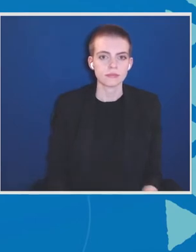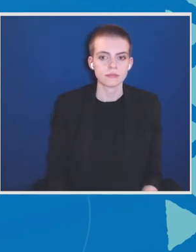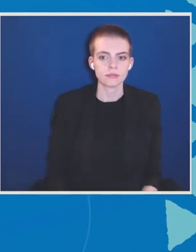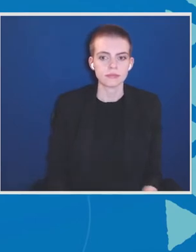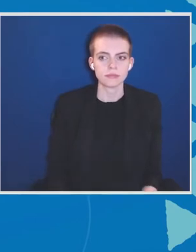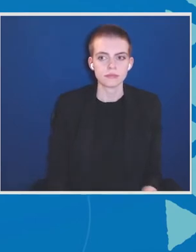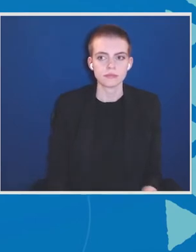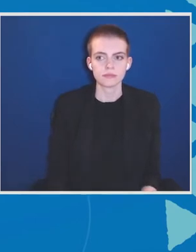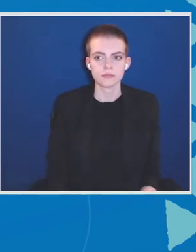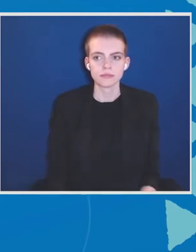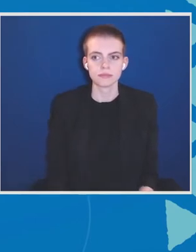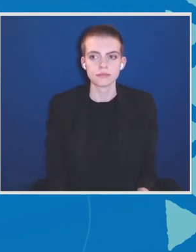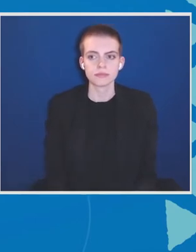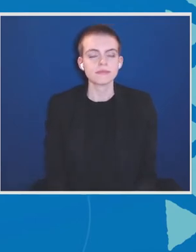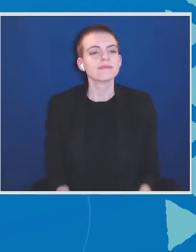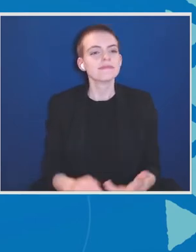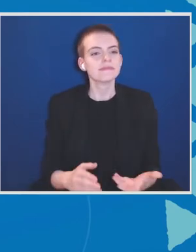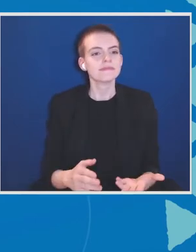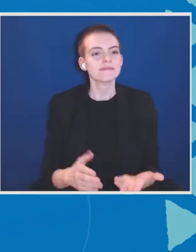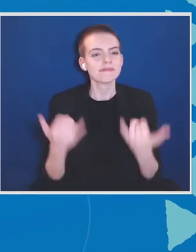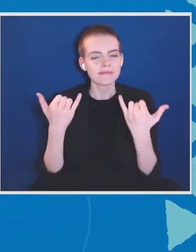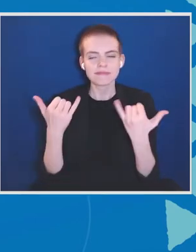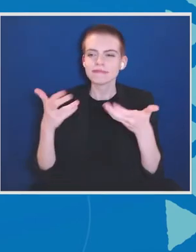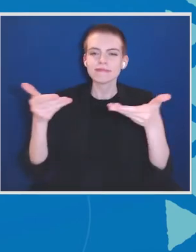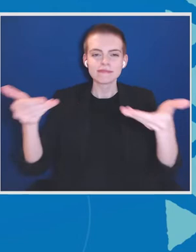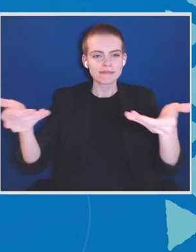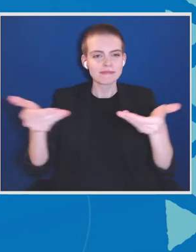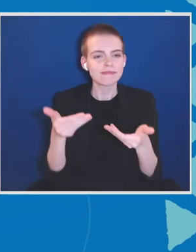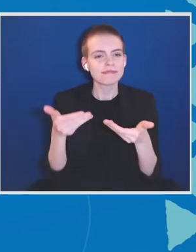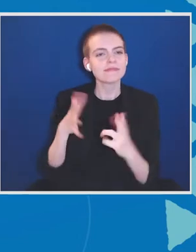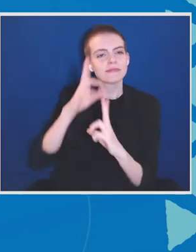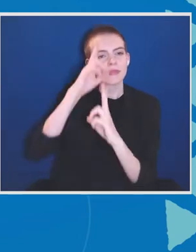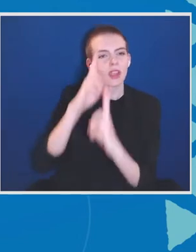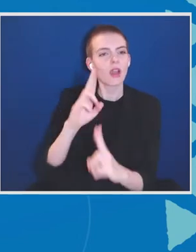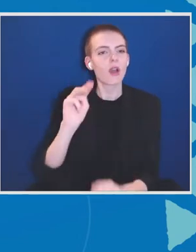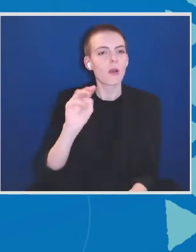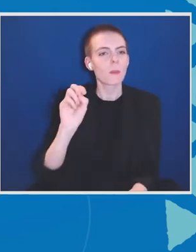Please welcome back the Honorable Monica Medina.